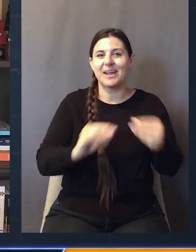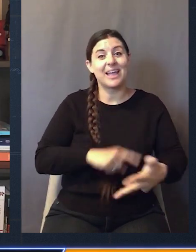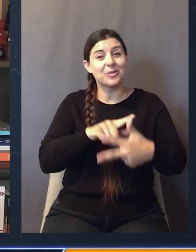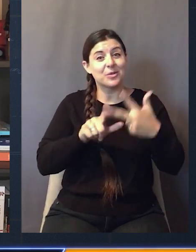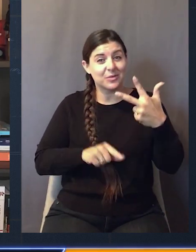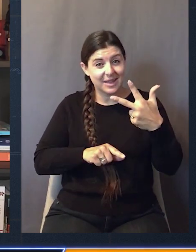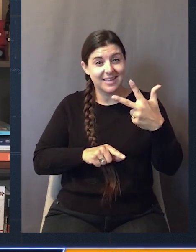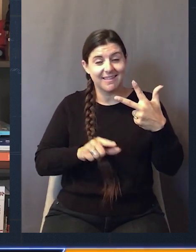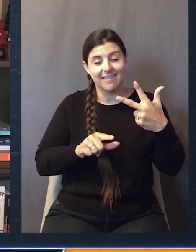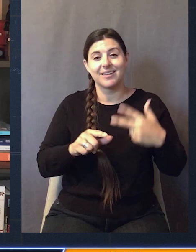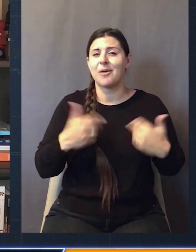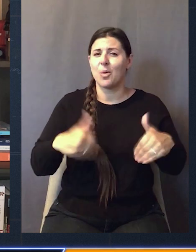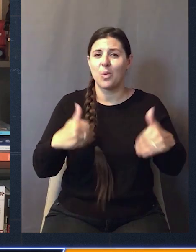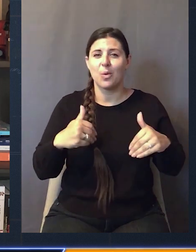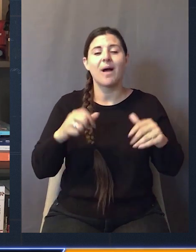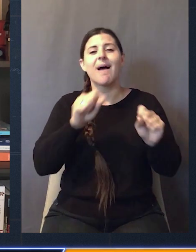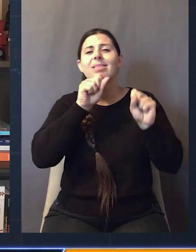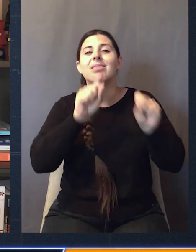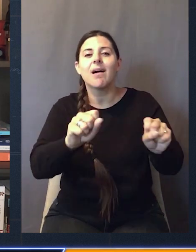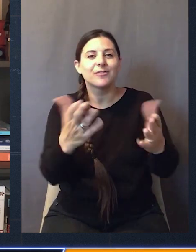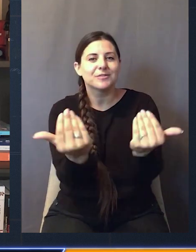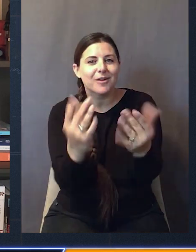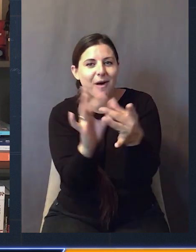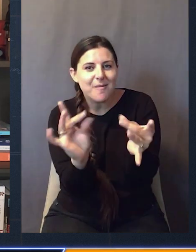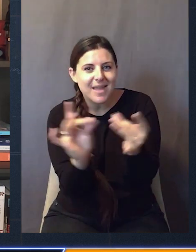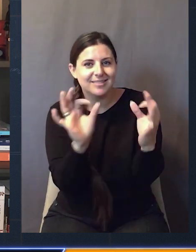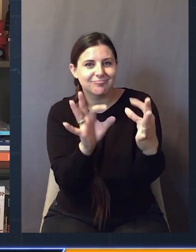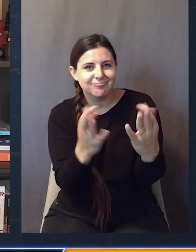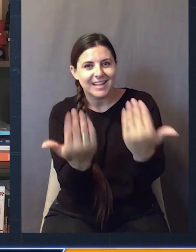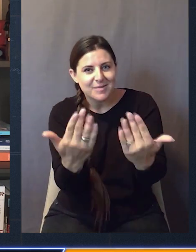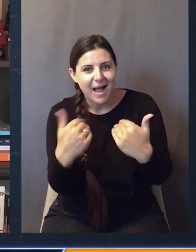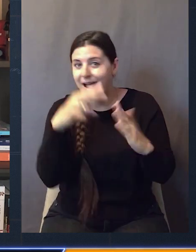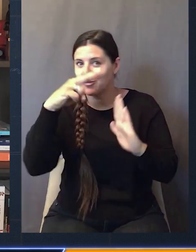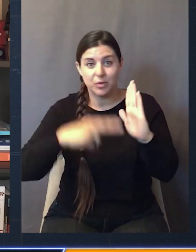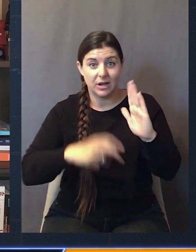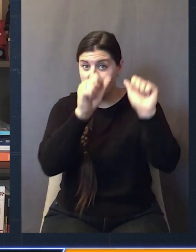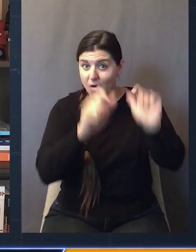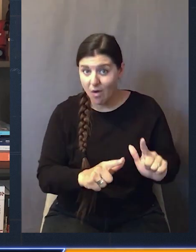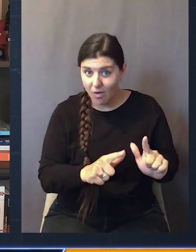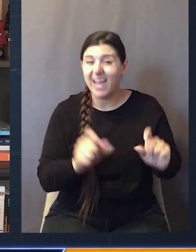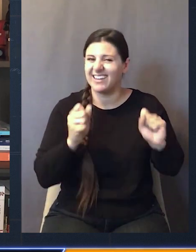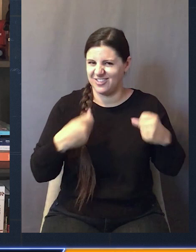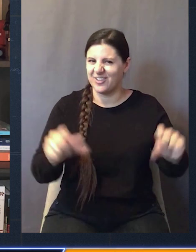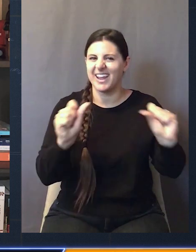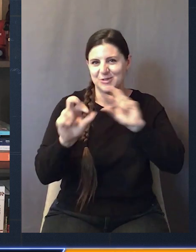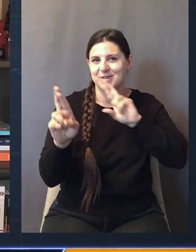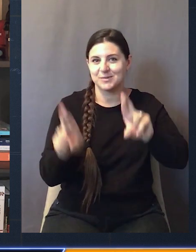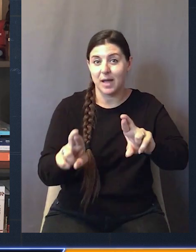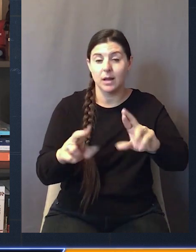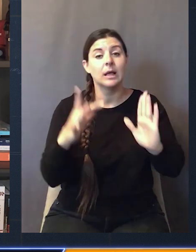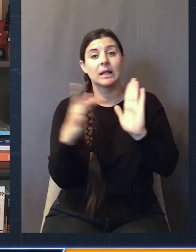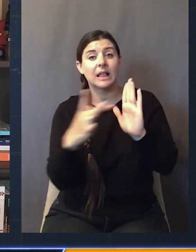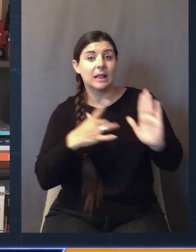And that's all I've got for you this week. I sure hope you enjoyed my story and the three AWS launches. As I always mention, I love your comments,